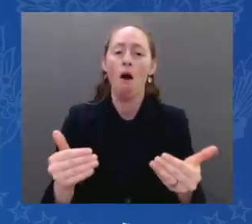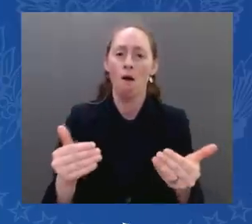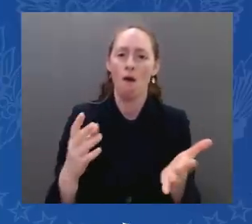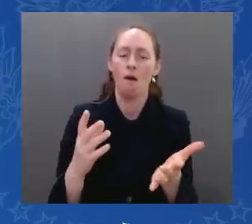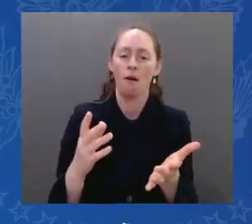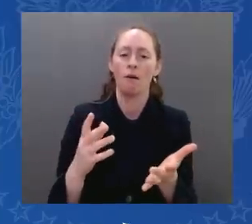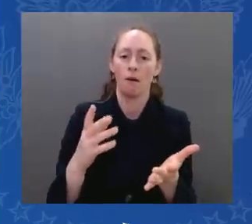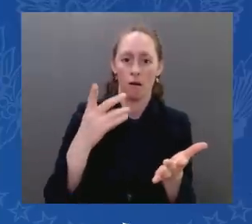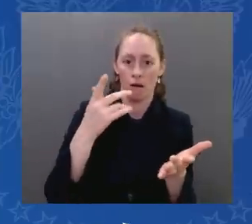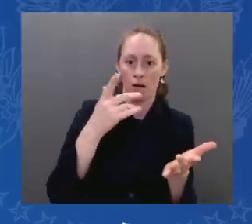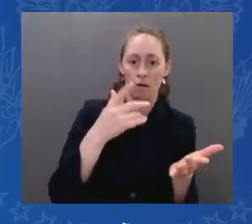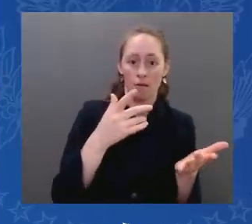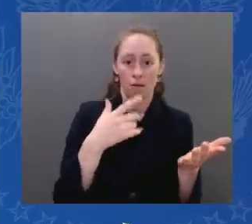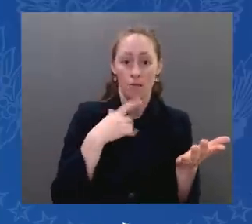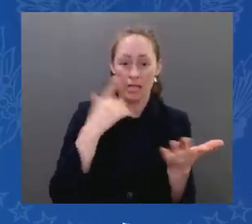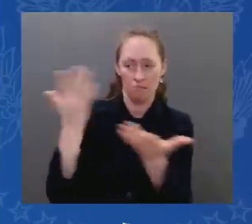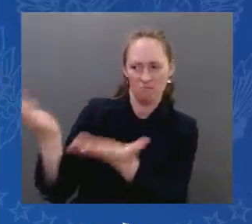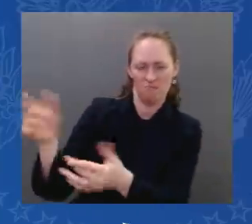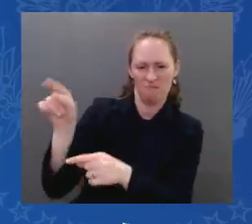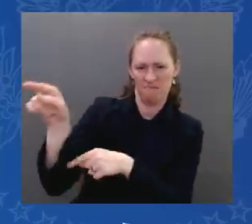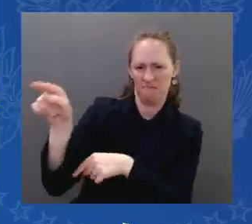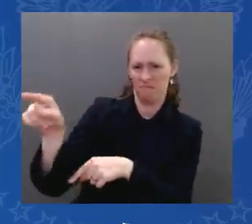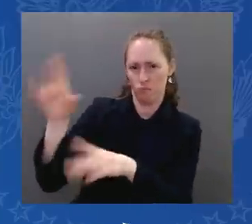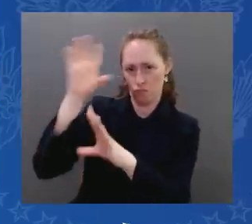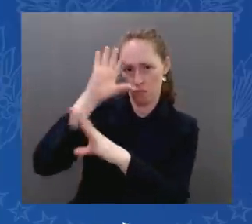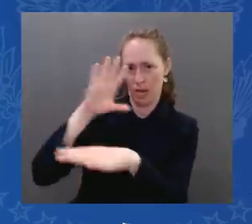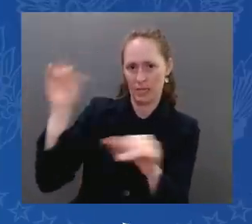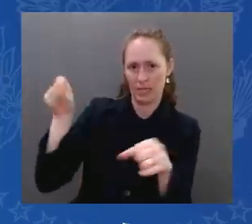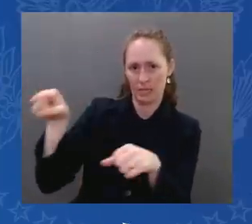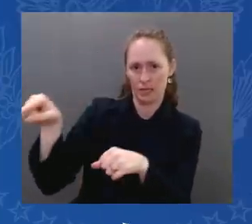Jeddah. Thank you, Prime Minister. I'm optimistic.